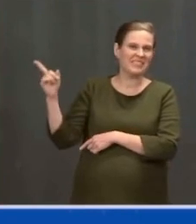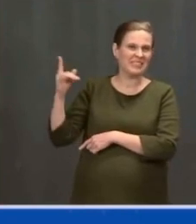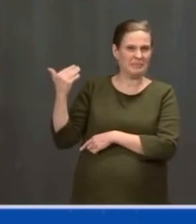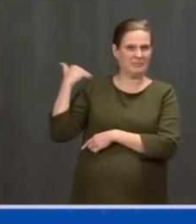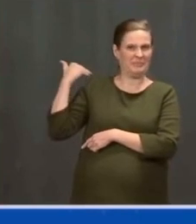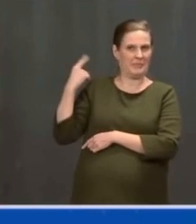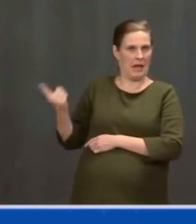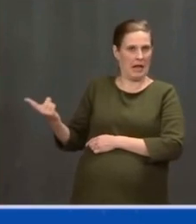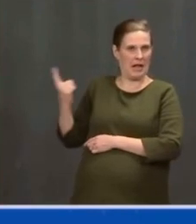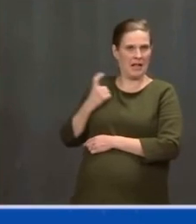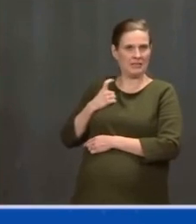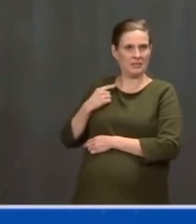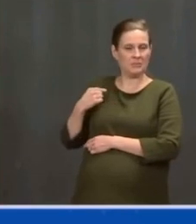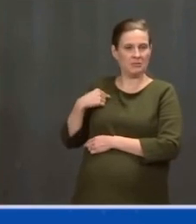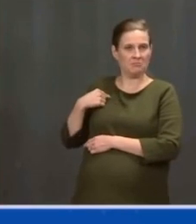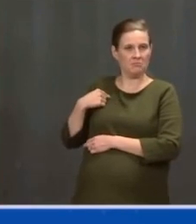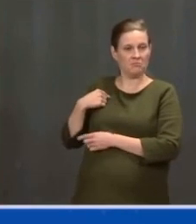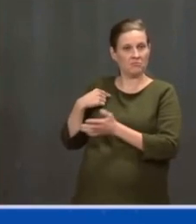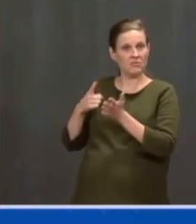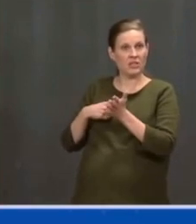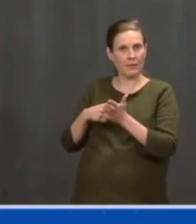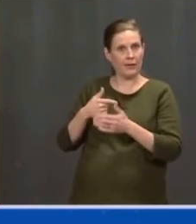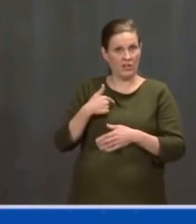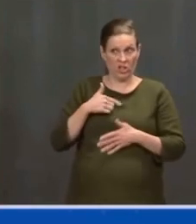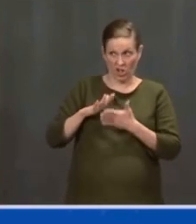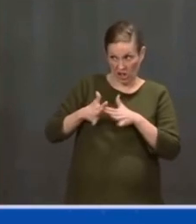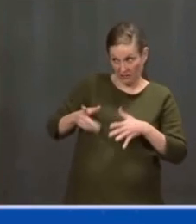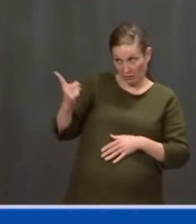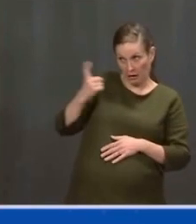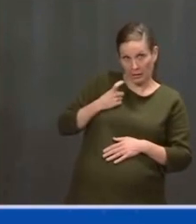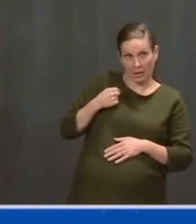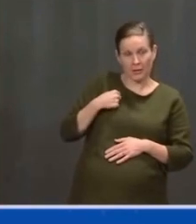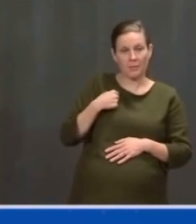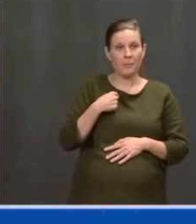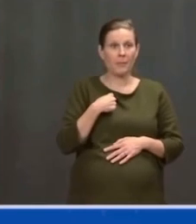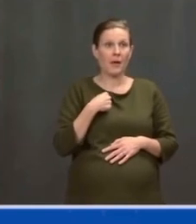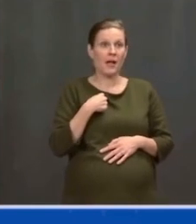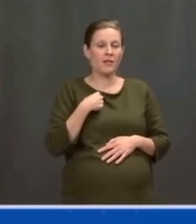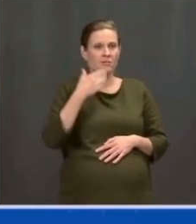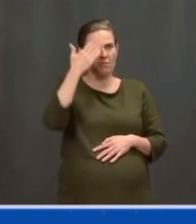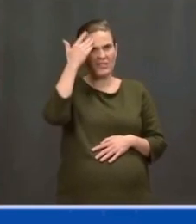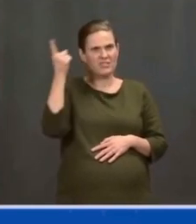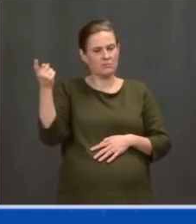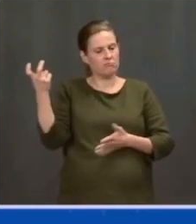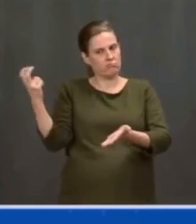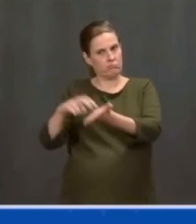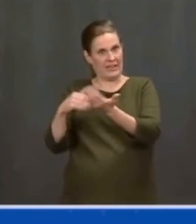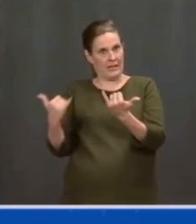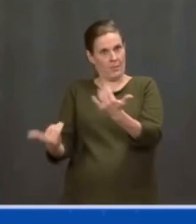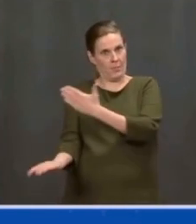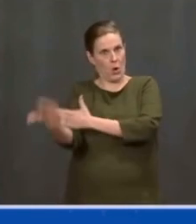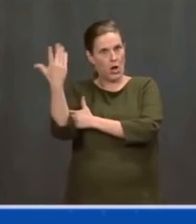And I, he said, because I got up this morning, he made breakfast for my kids. So I got to introduce the President.